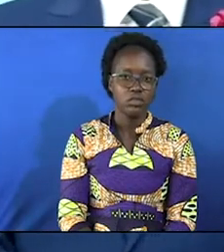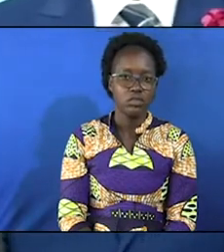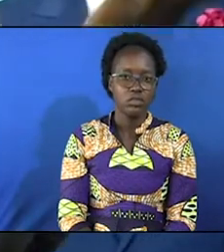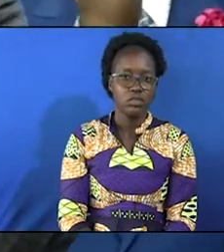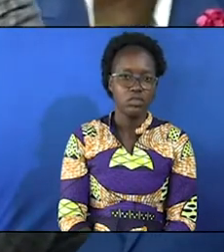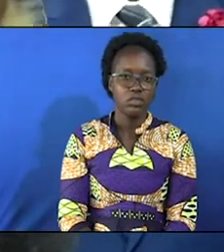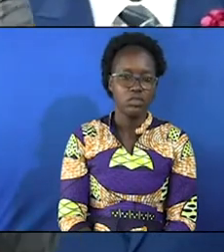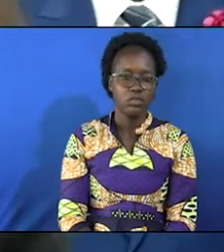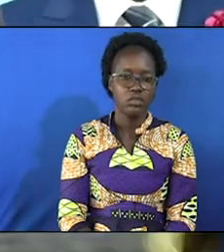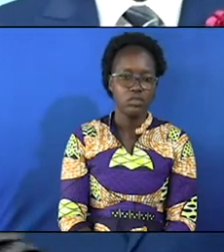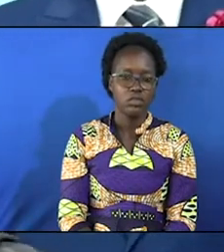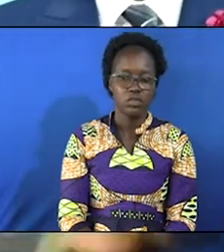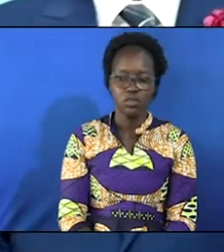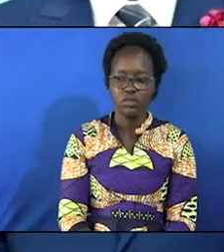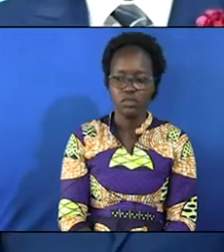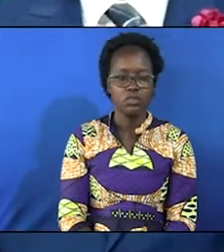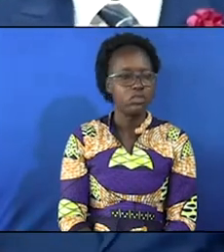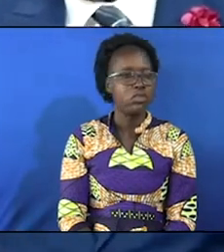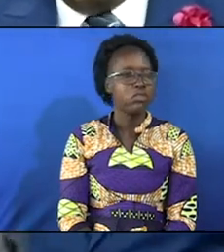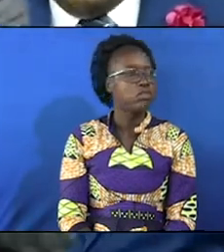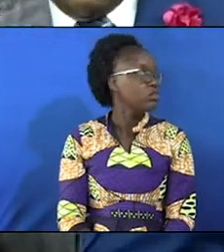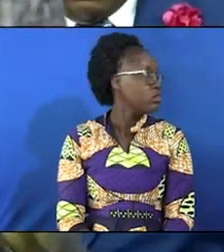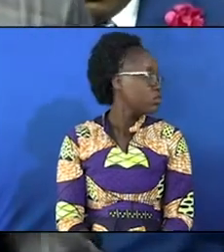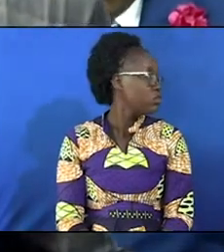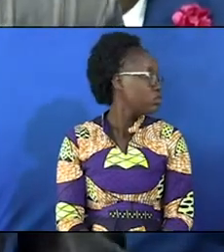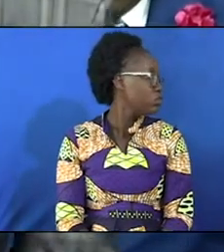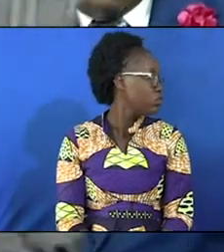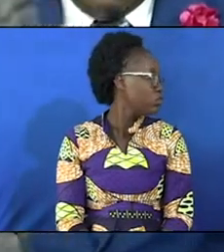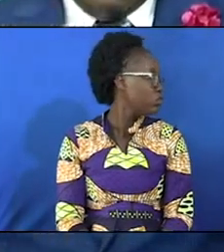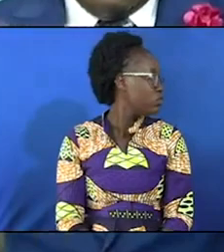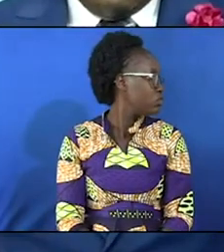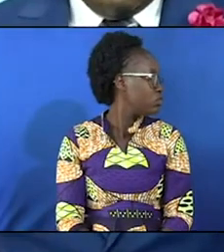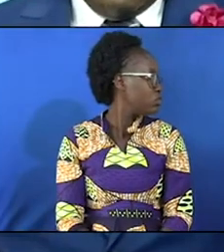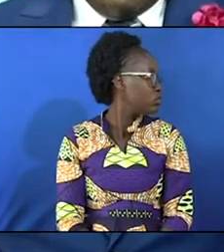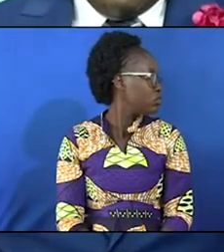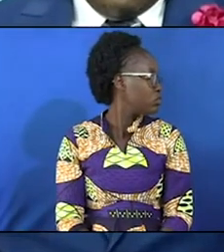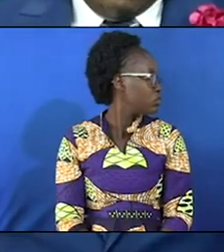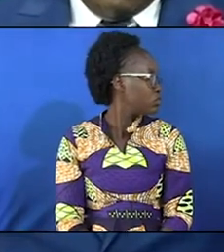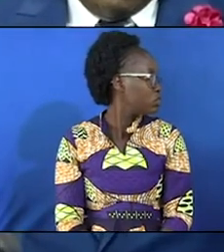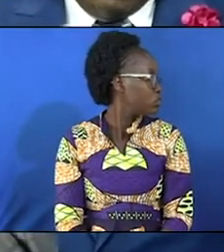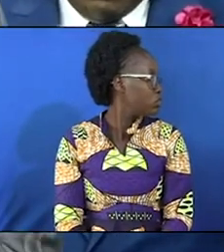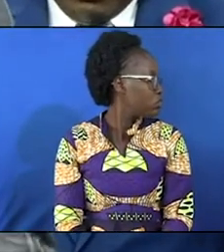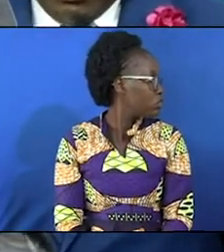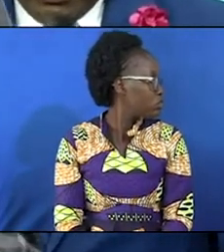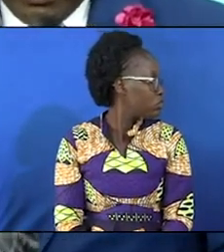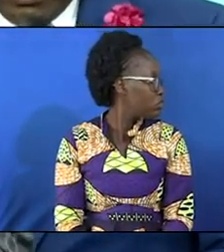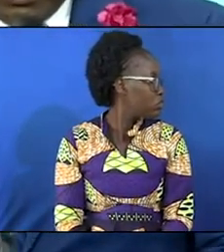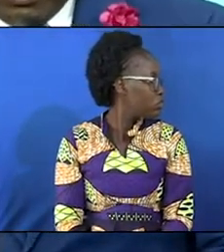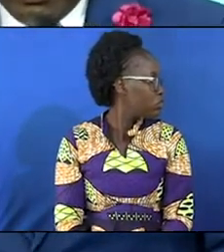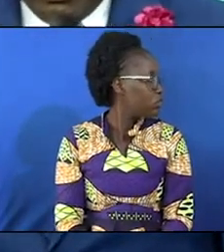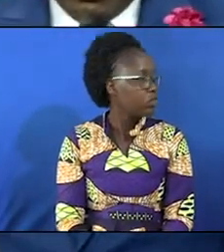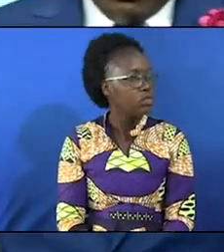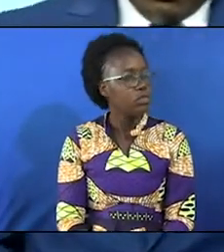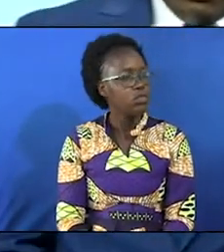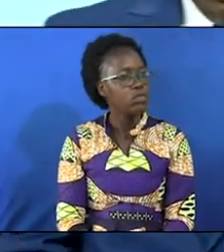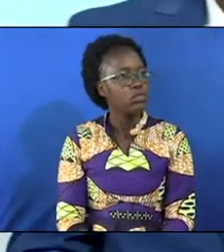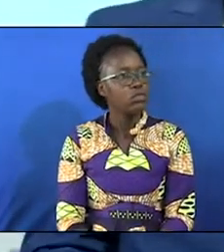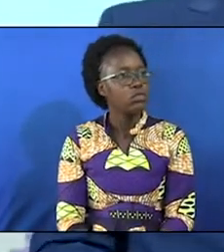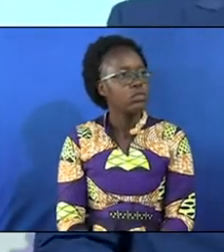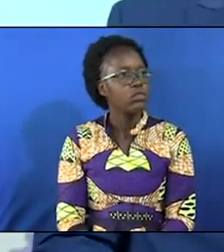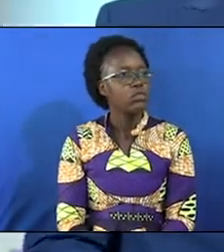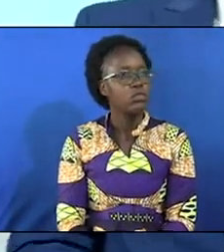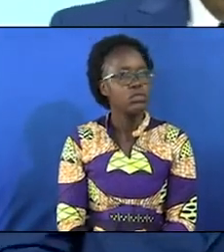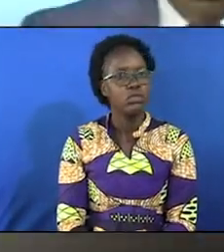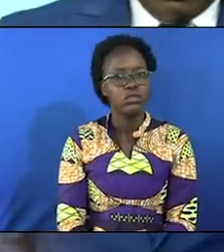thank you just come don't look at your neighbor going to heaven is not a corporate journey it is individual